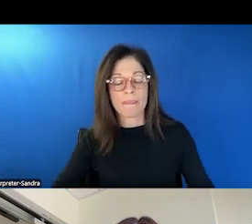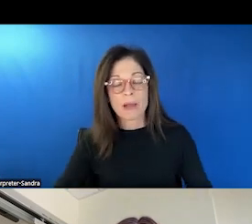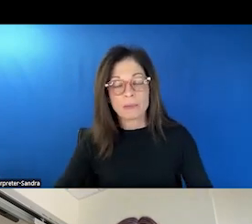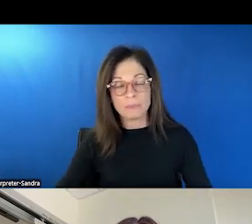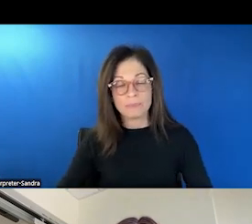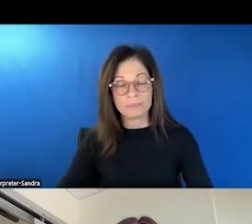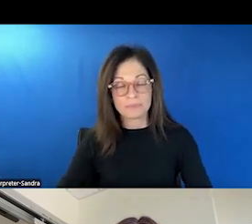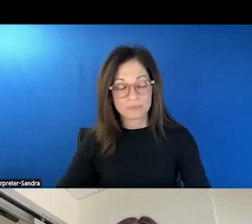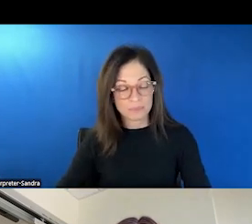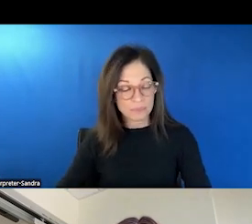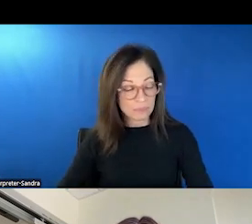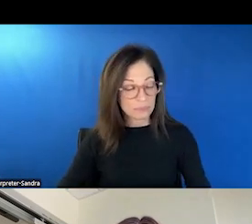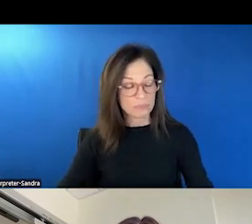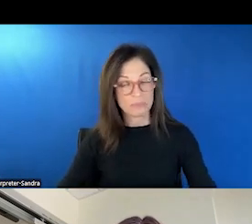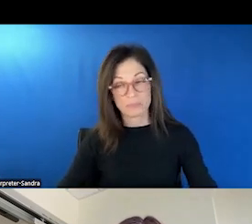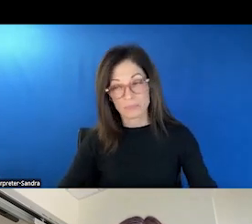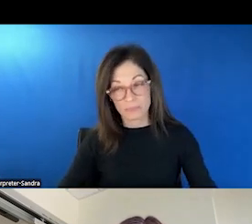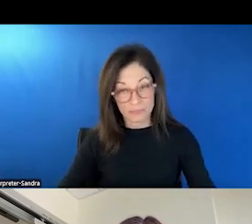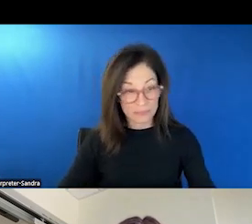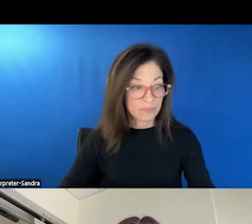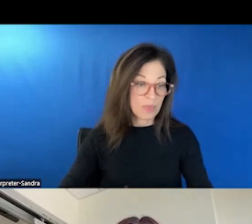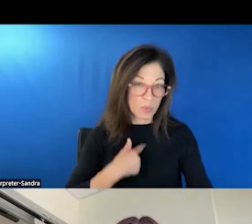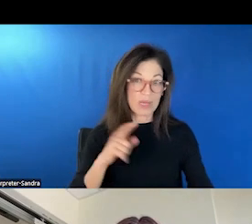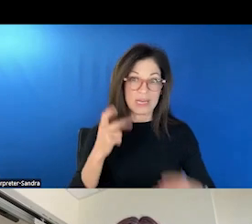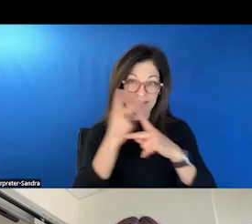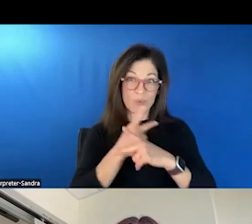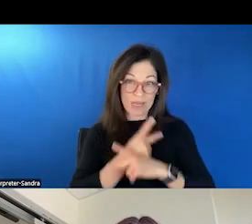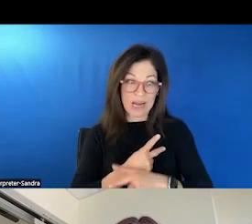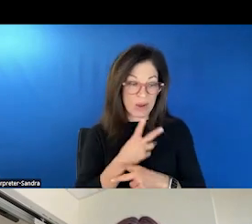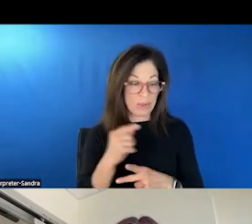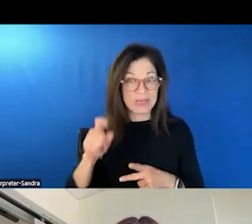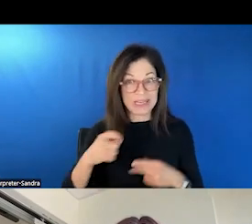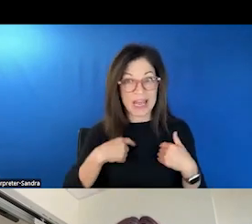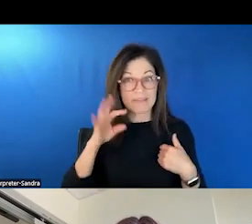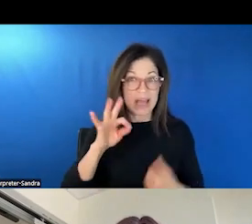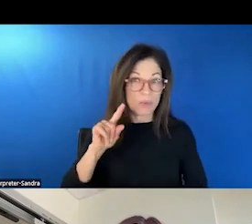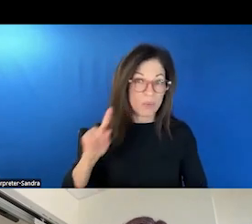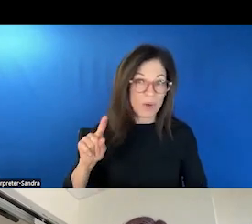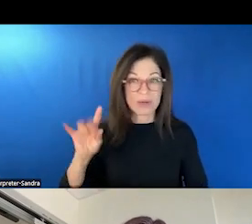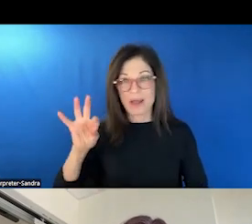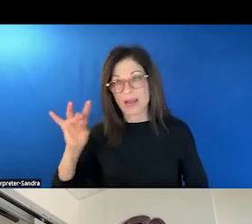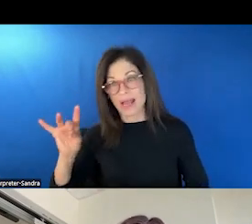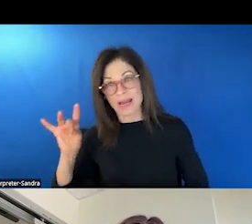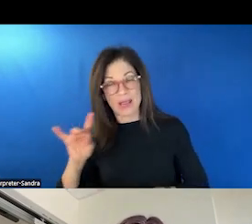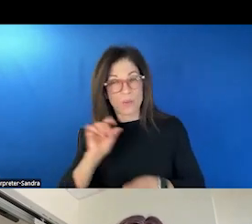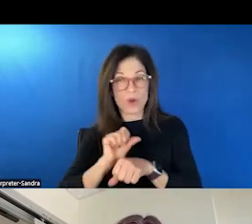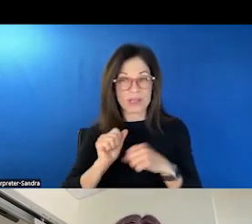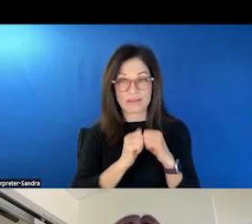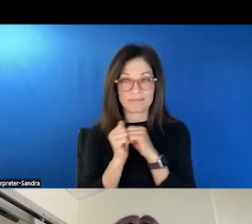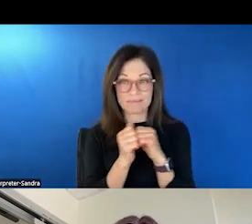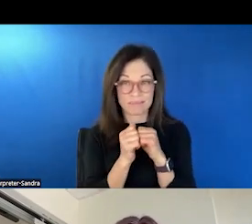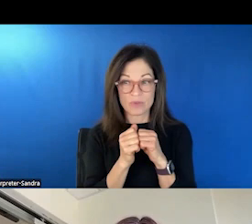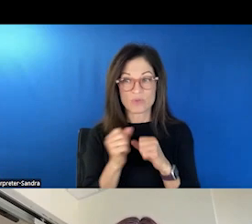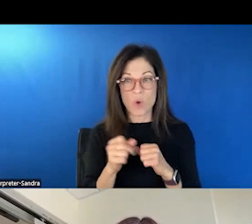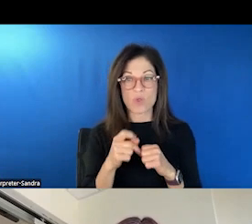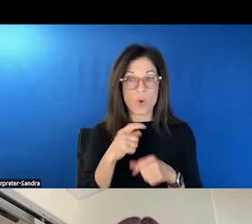that we can work this out. Like, we actually need to work it out, and we need to have 911 and 988 working with each other so that those